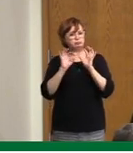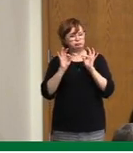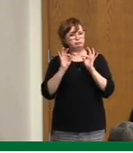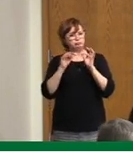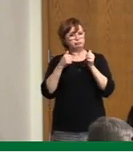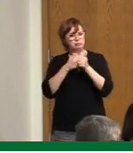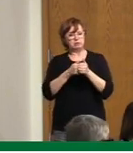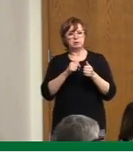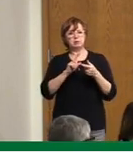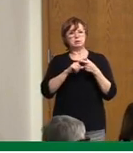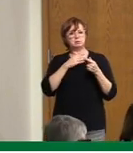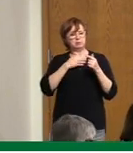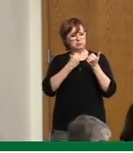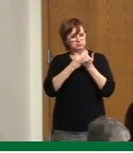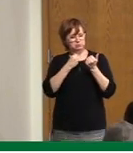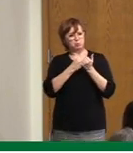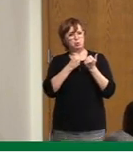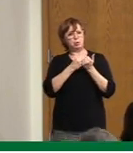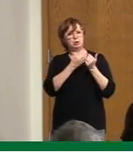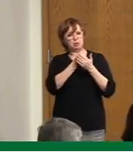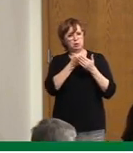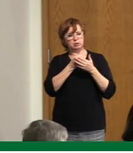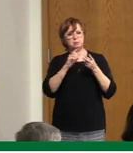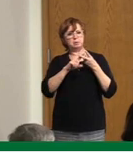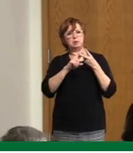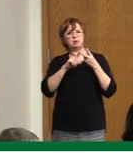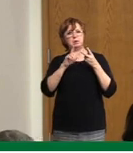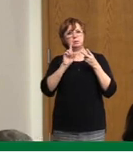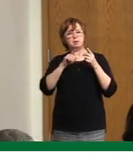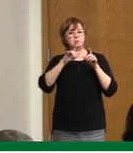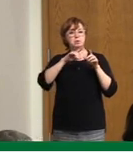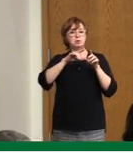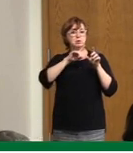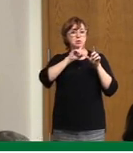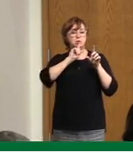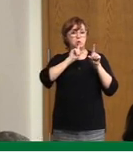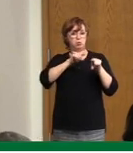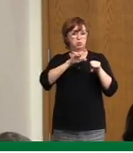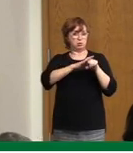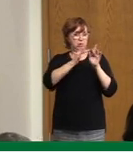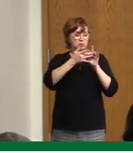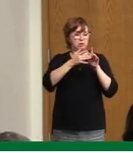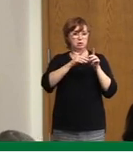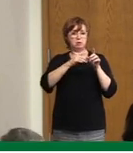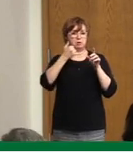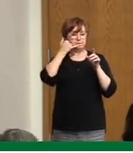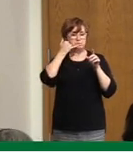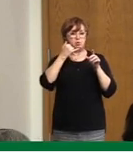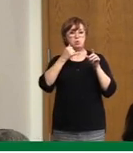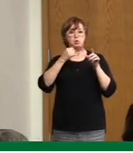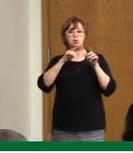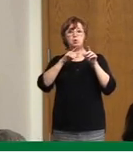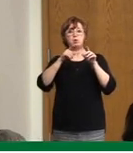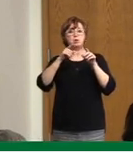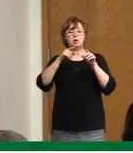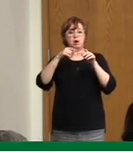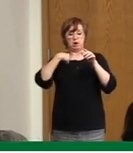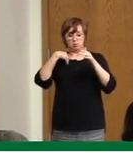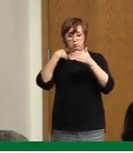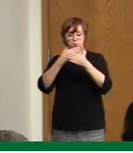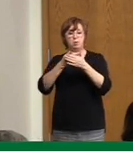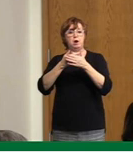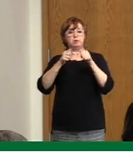either through curbside pickup or in person, but go in a systematic way. Go safely for restaurants, know, order takeout,